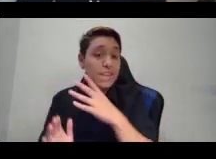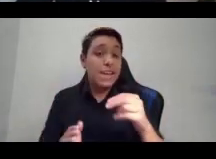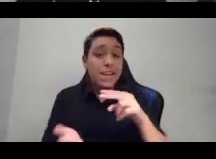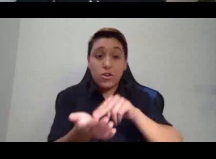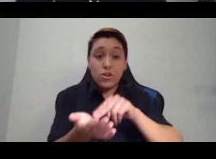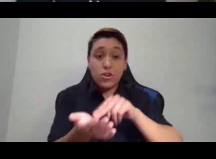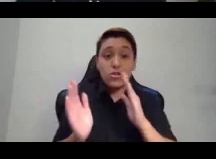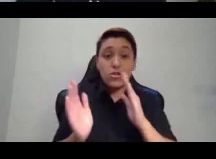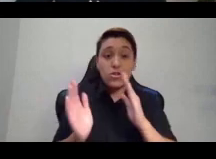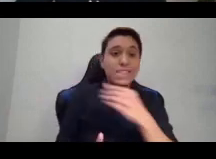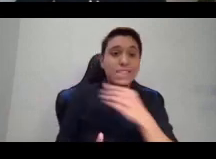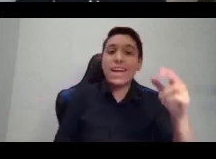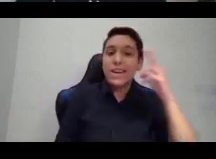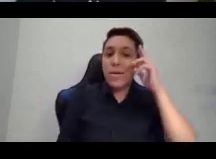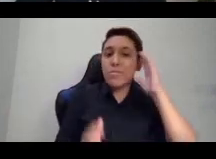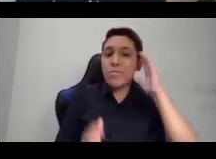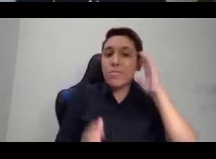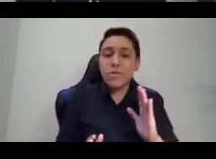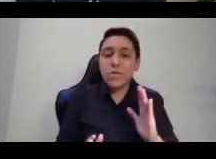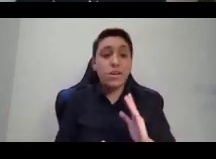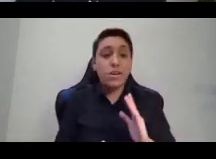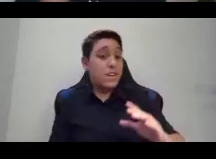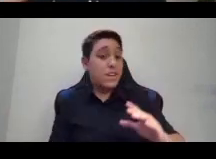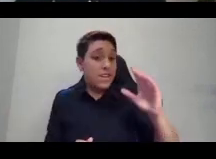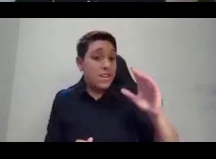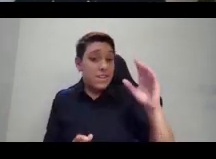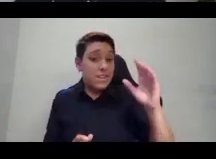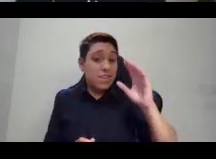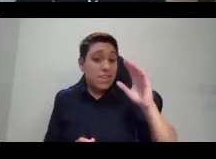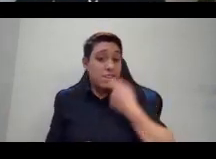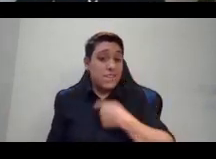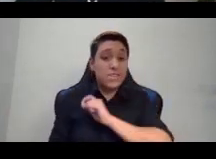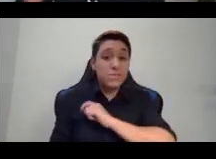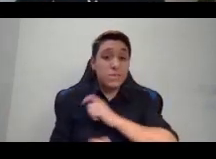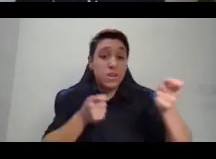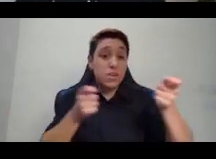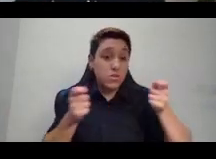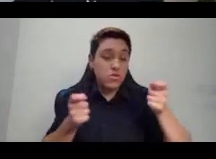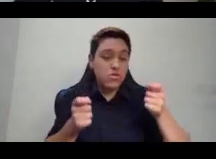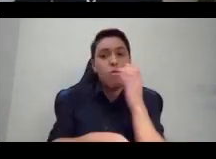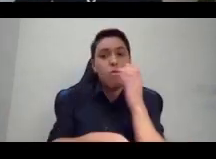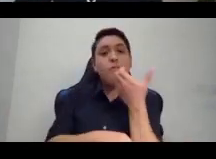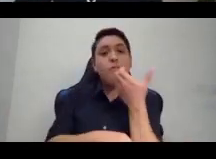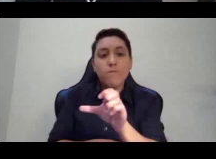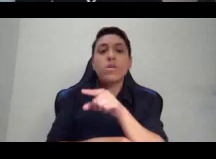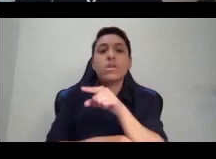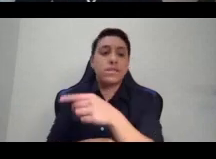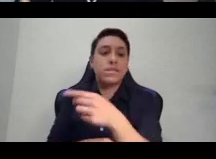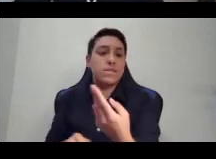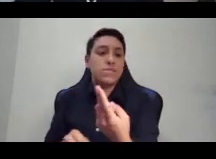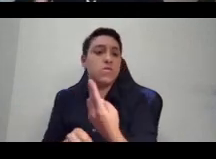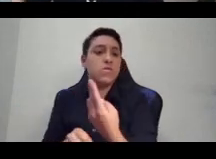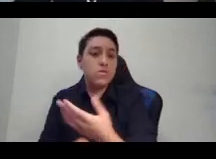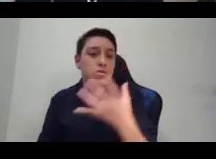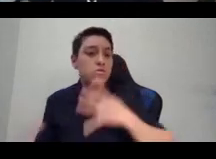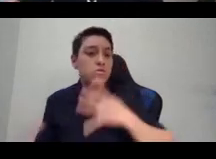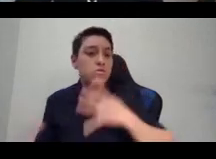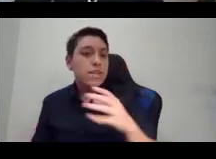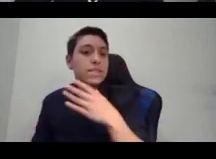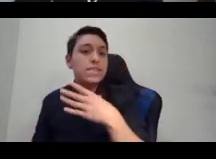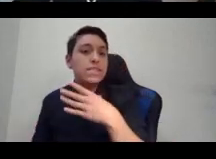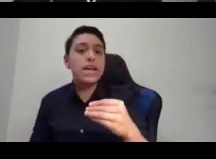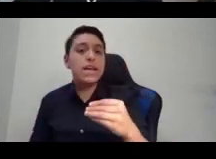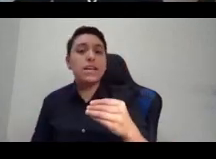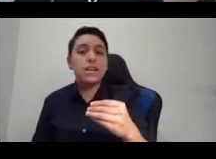forced him to dress as, dress in dresses and petticoats and other types of Spanish colonial